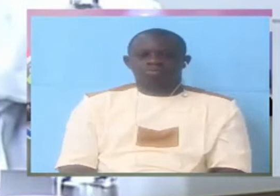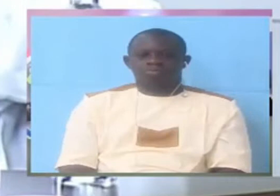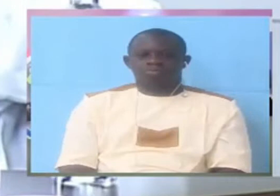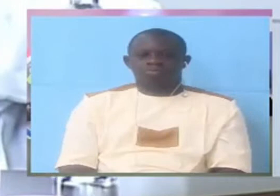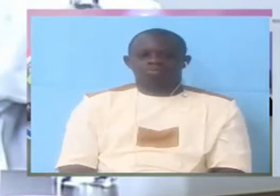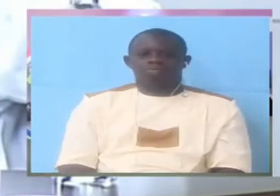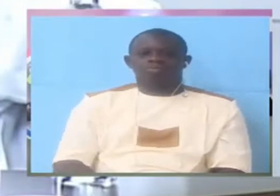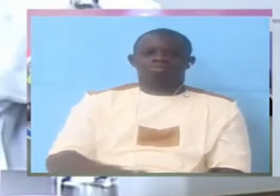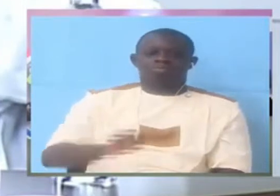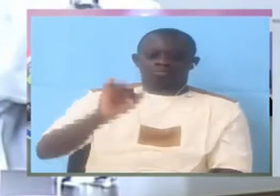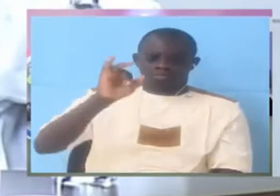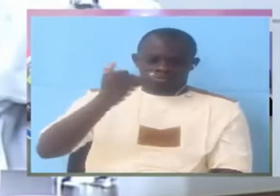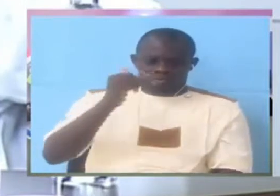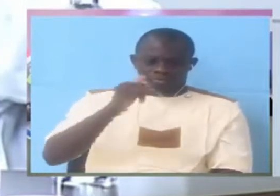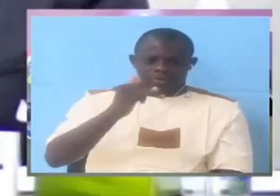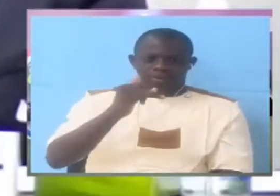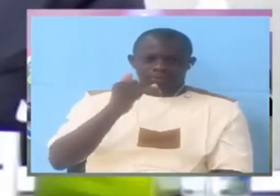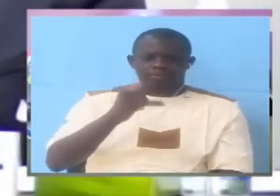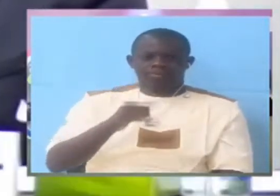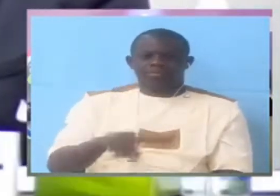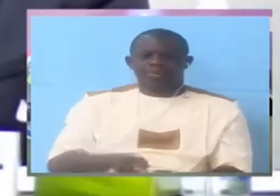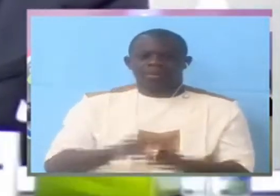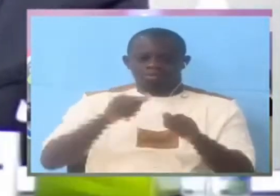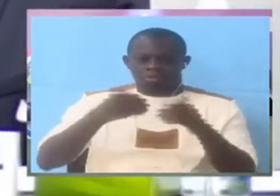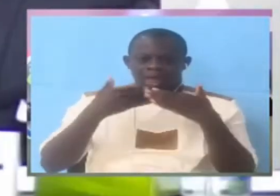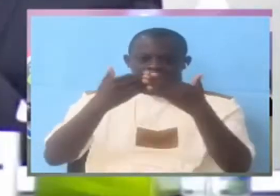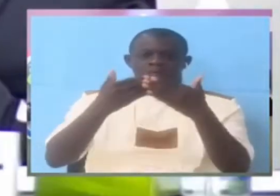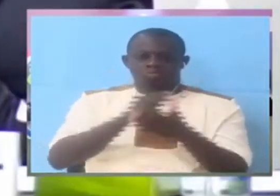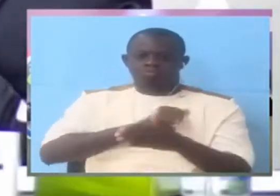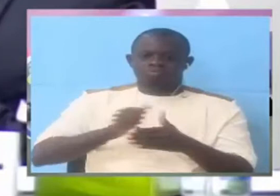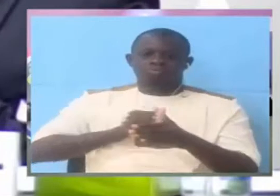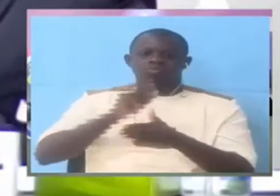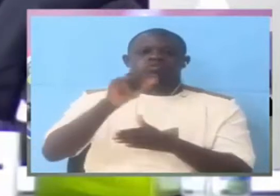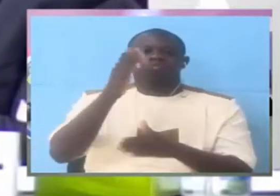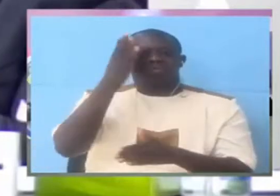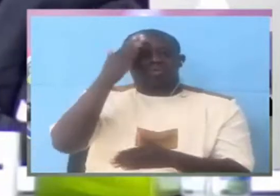Yes, sir. Can you tell us what you know about it?